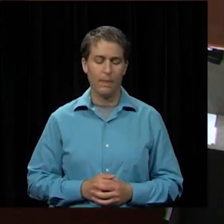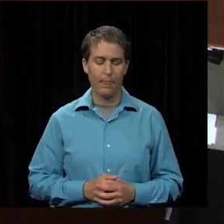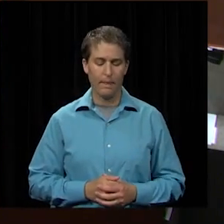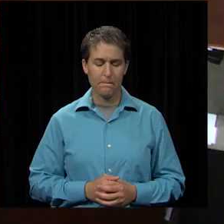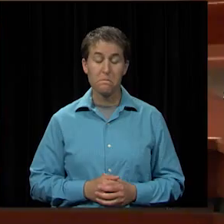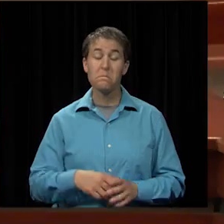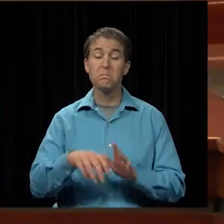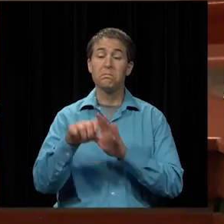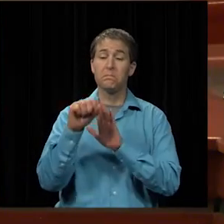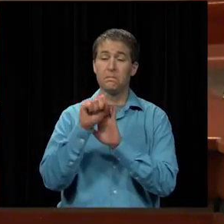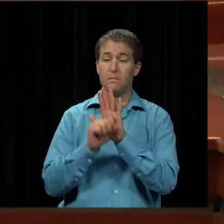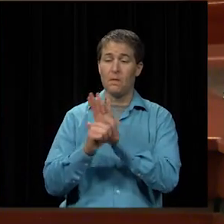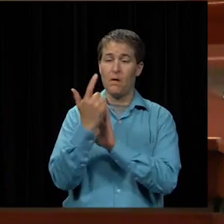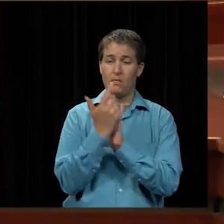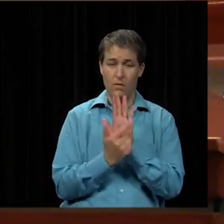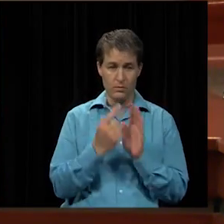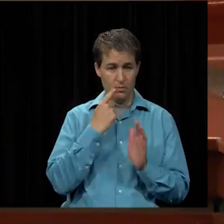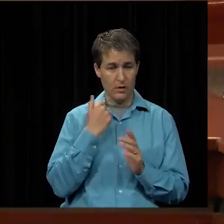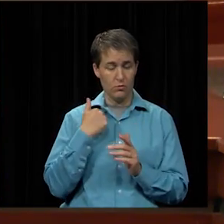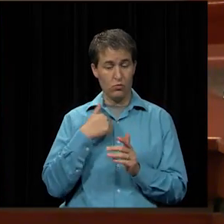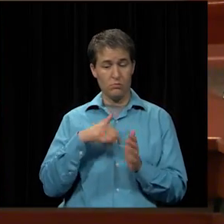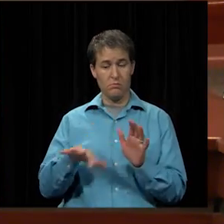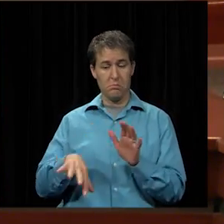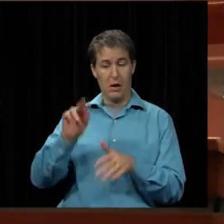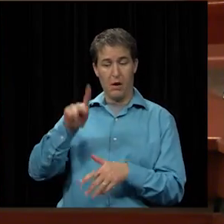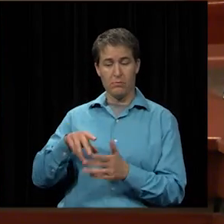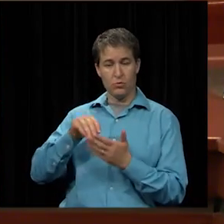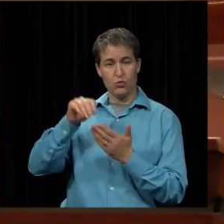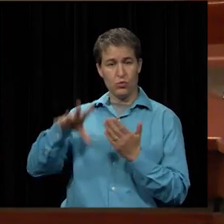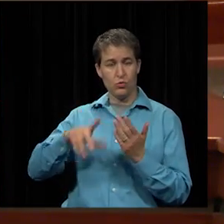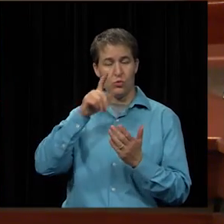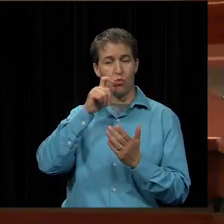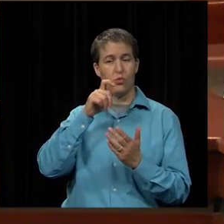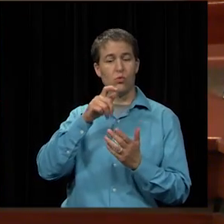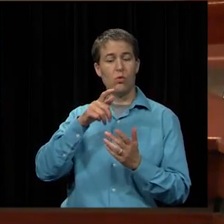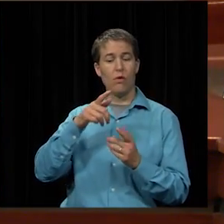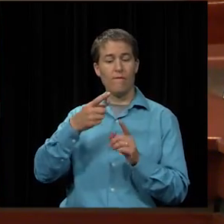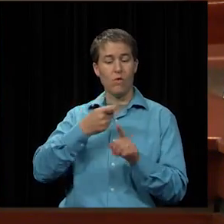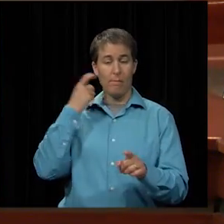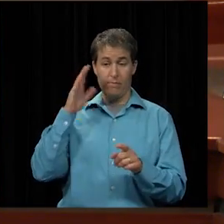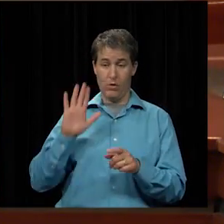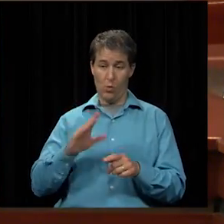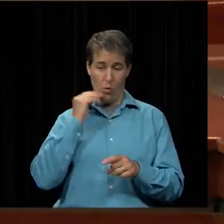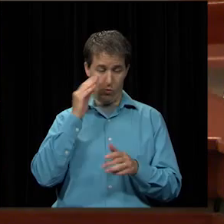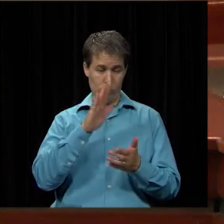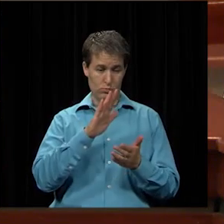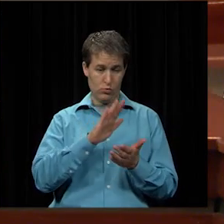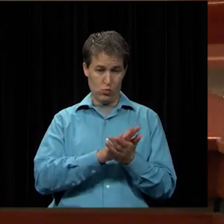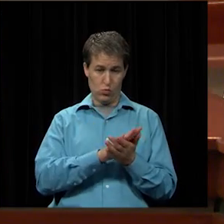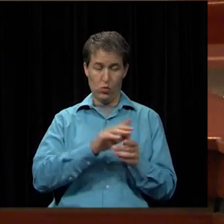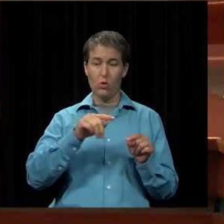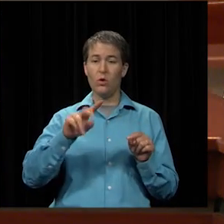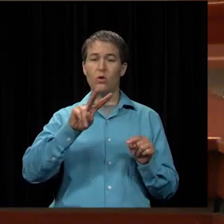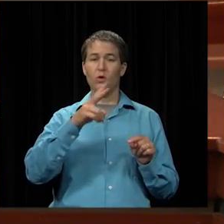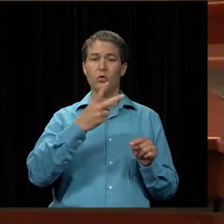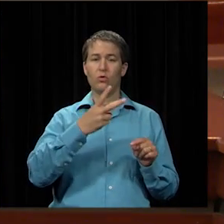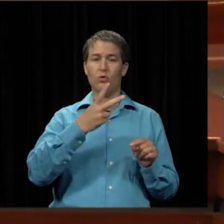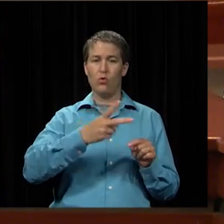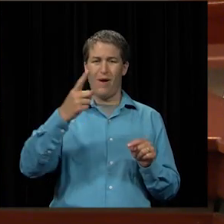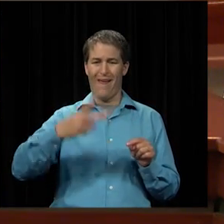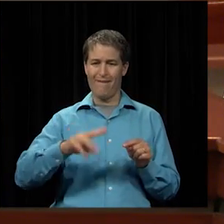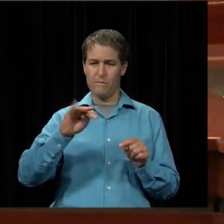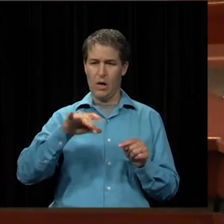state law says that we are to pick up students who are more two and a half miles or more from their homes and so that's number one for